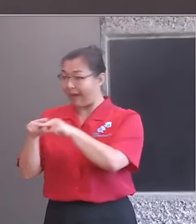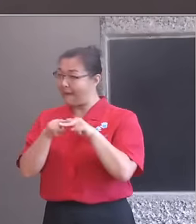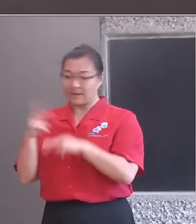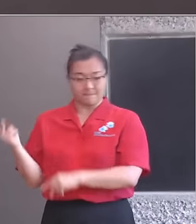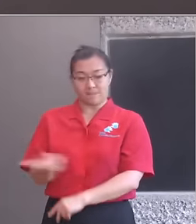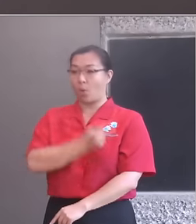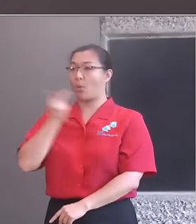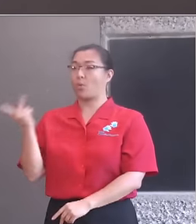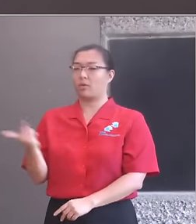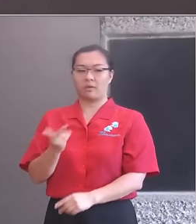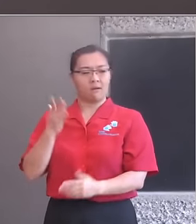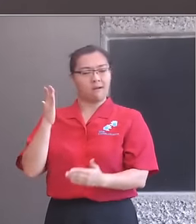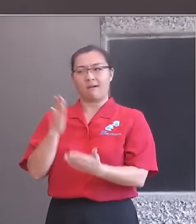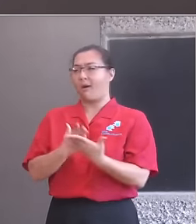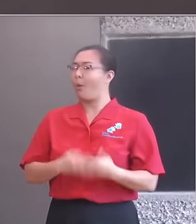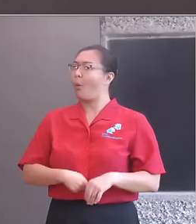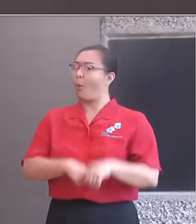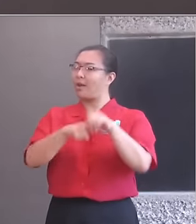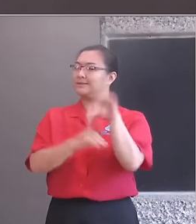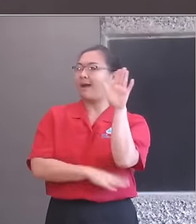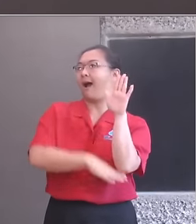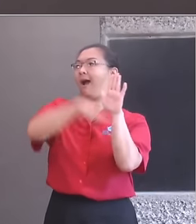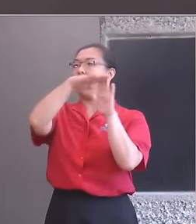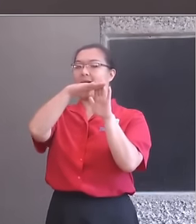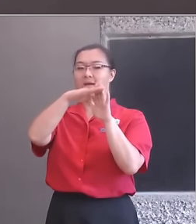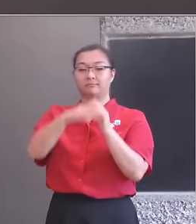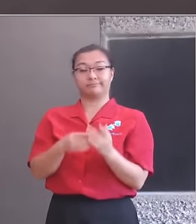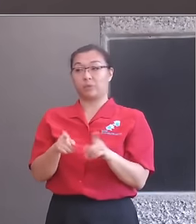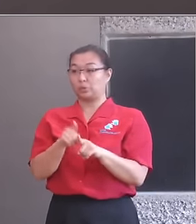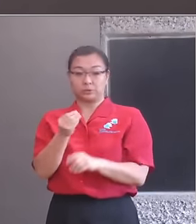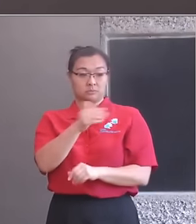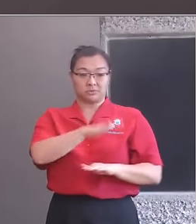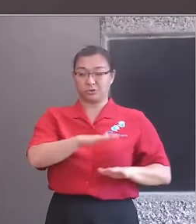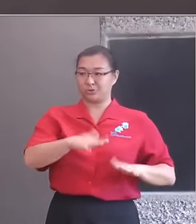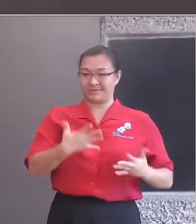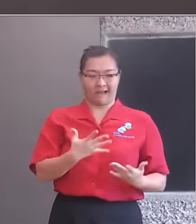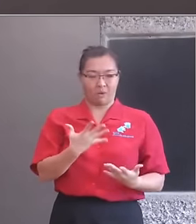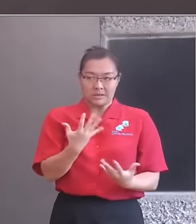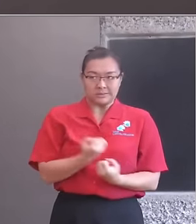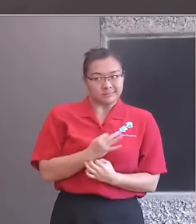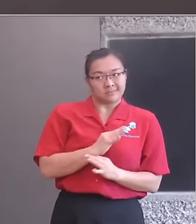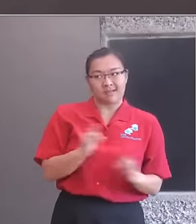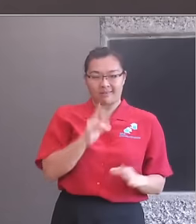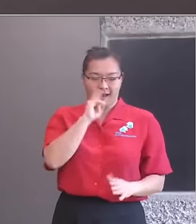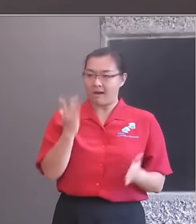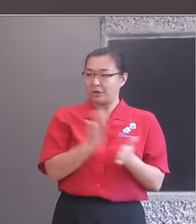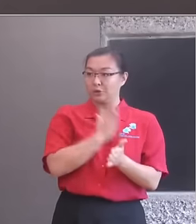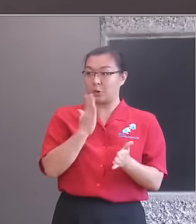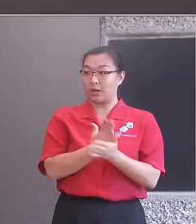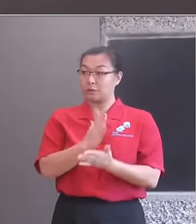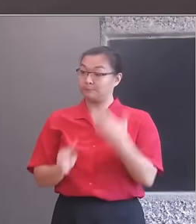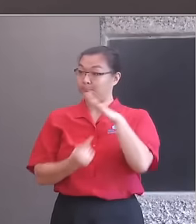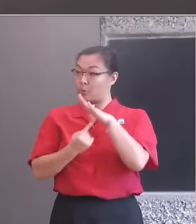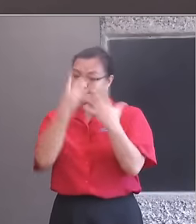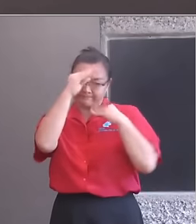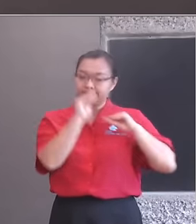And it needs to be high quality and available to those who currently have the least opportunity to enjoy it. I understand